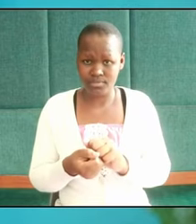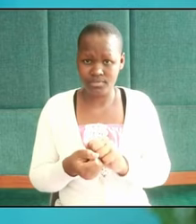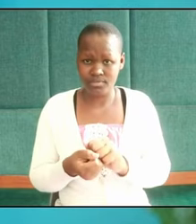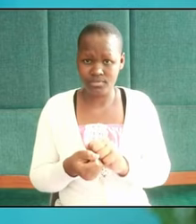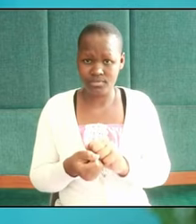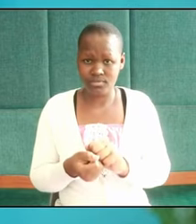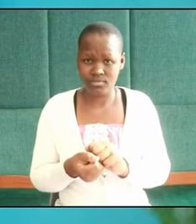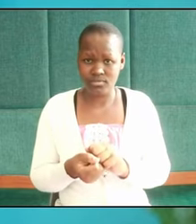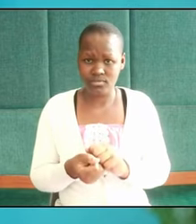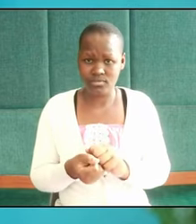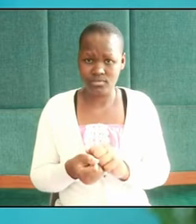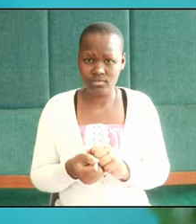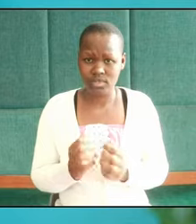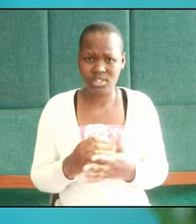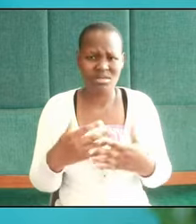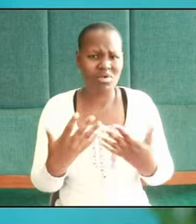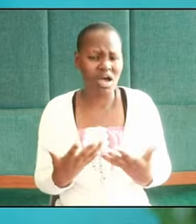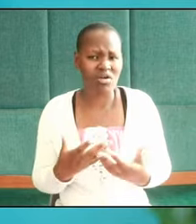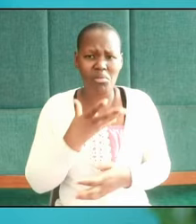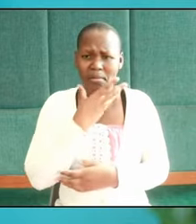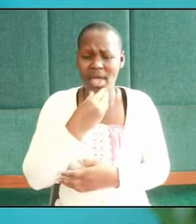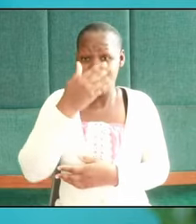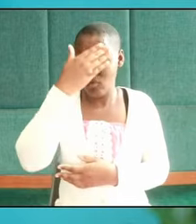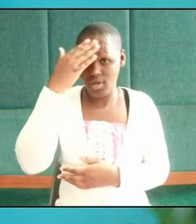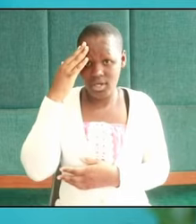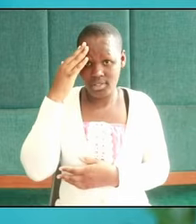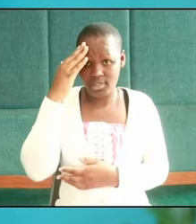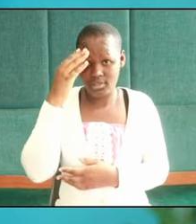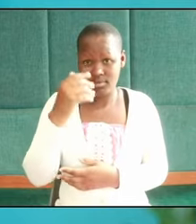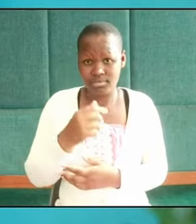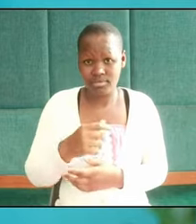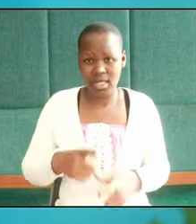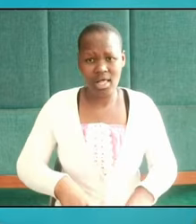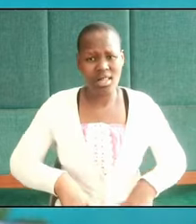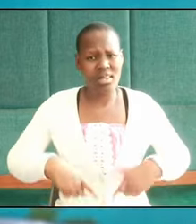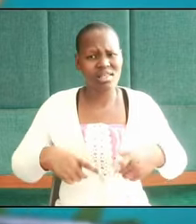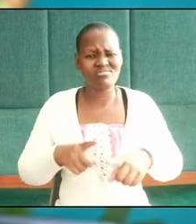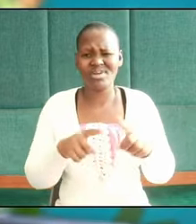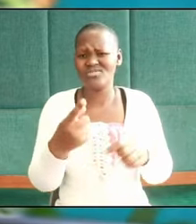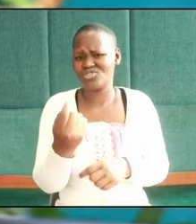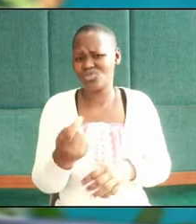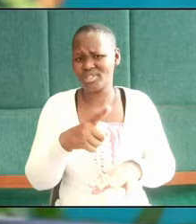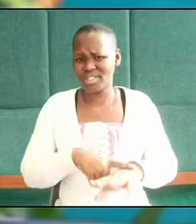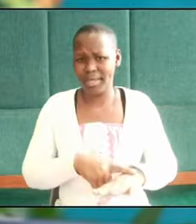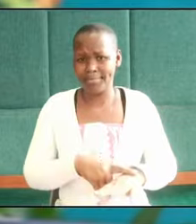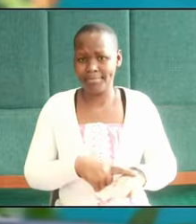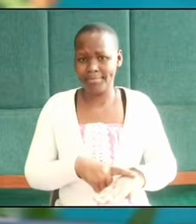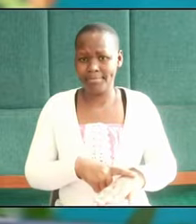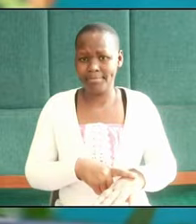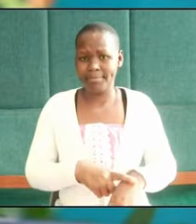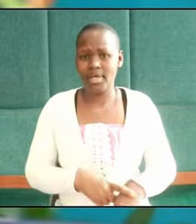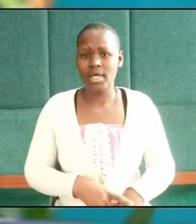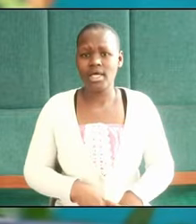somehow men forget that they live but for a short time, that their